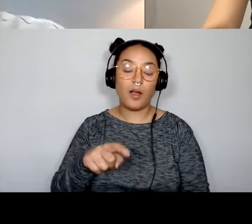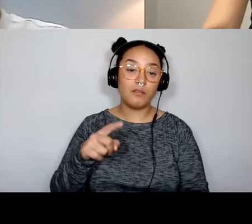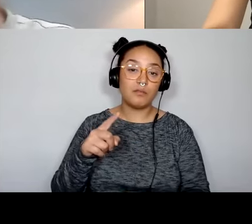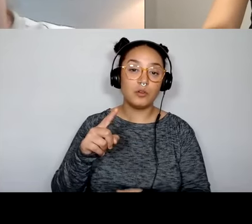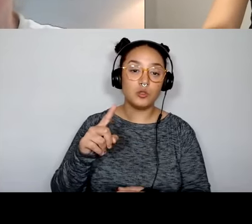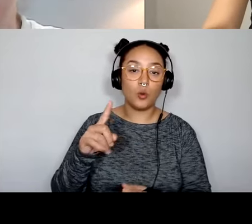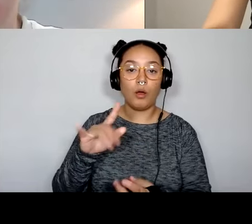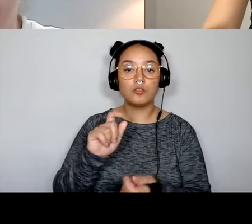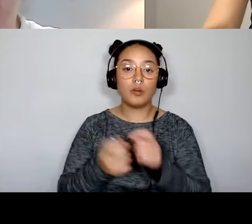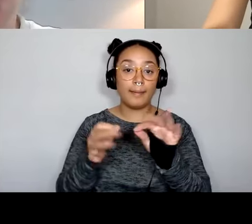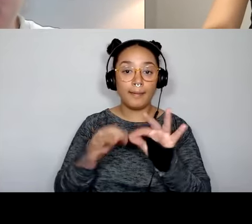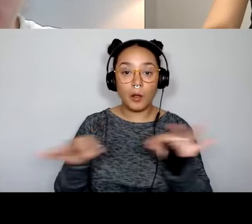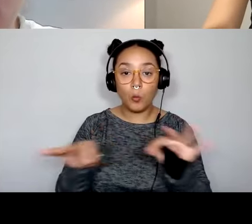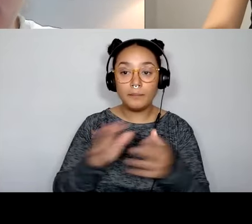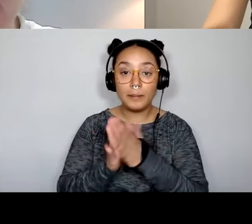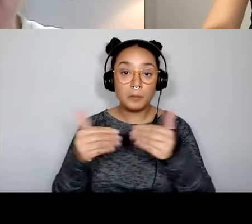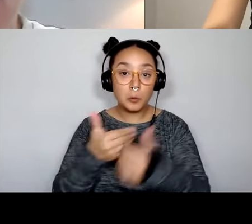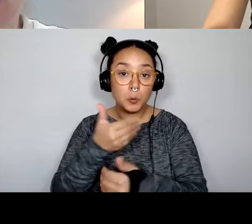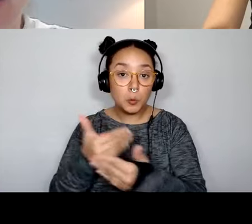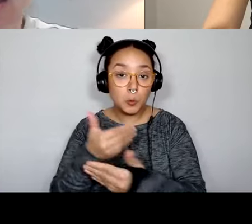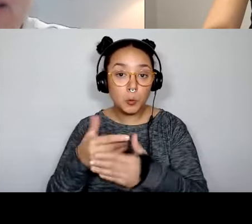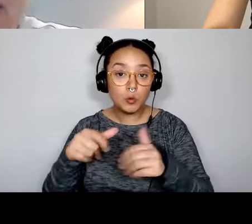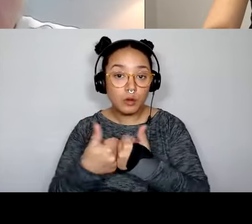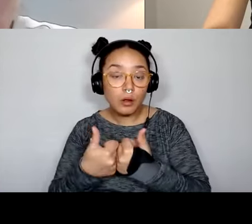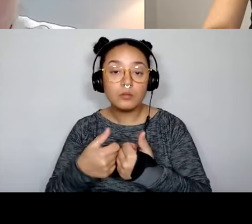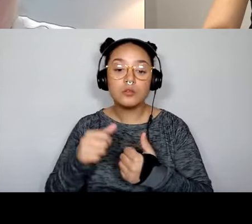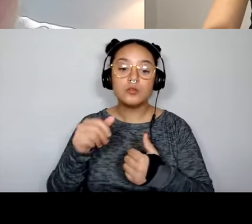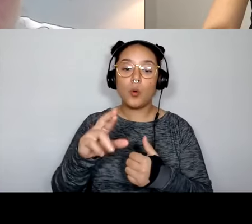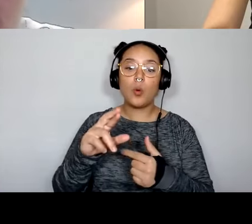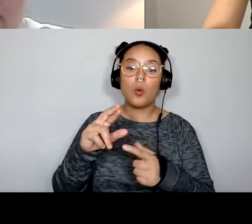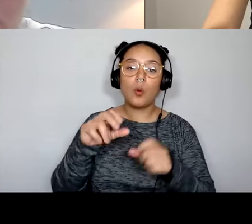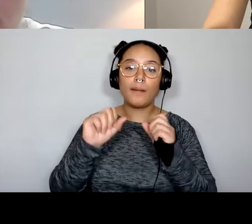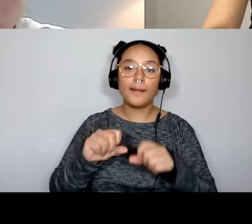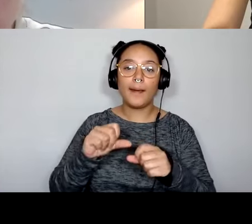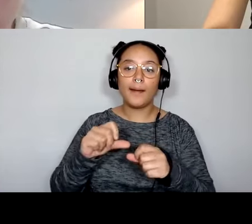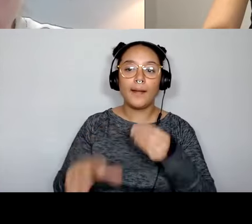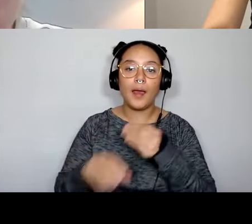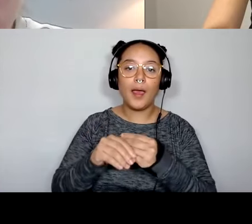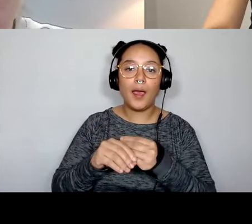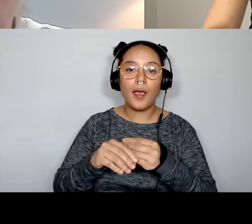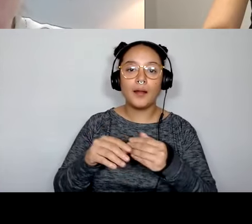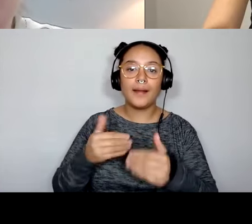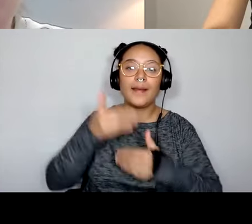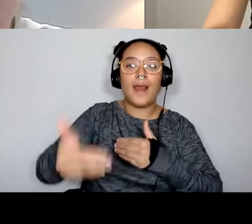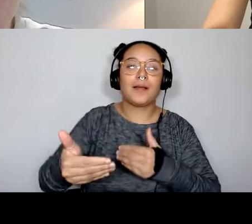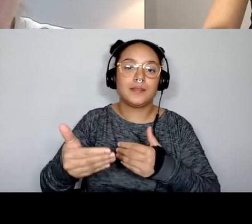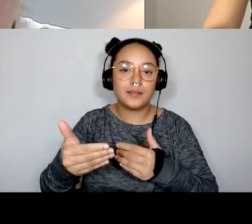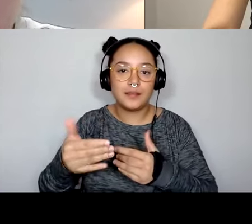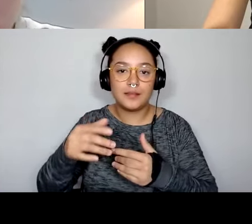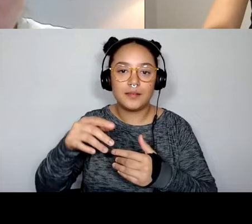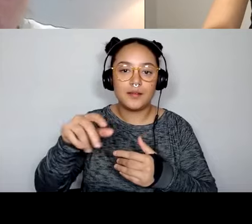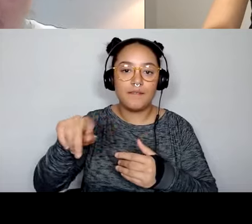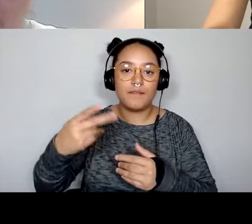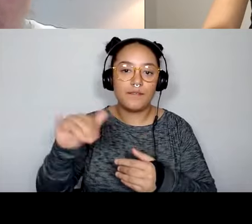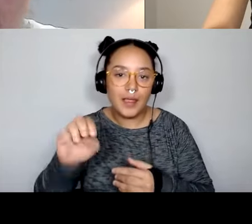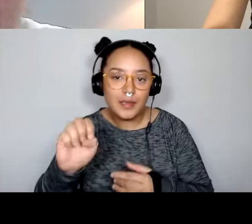new phase of a project. Um, it's, so this is the question. It's more of a research-based project, not so much a co